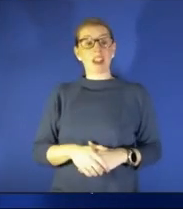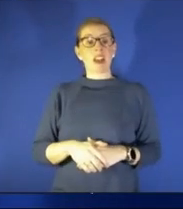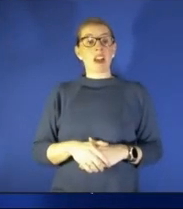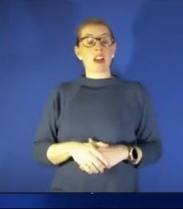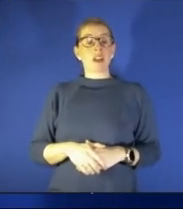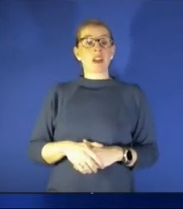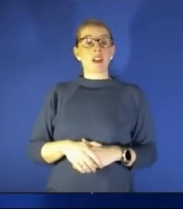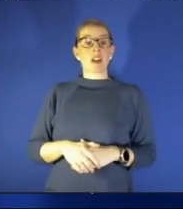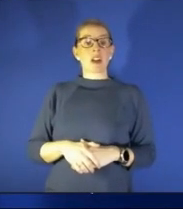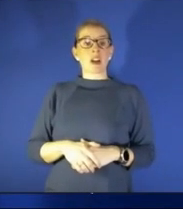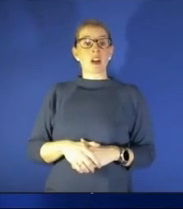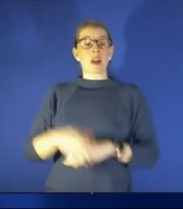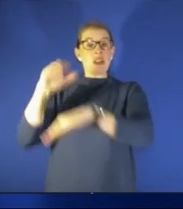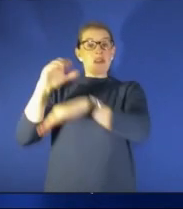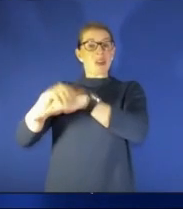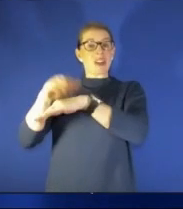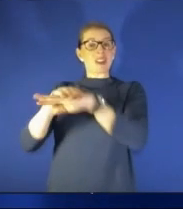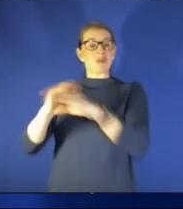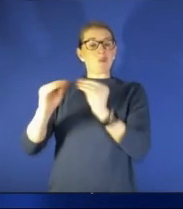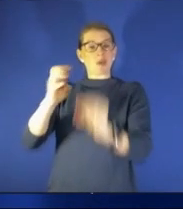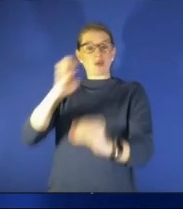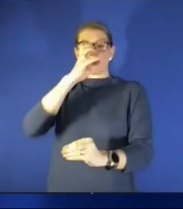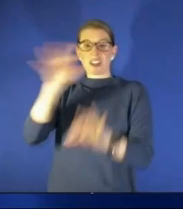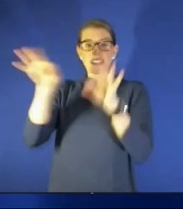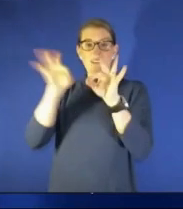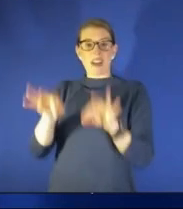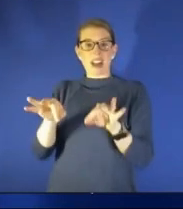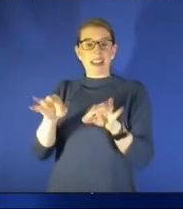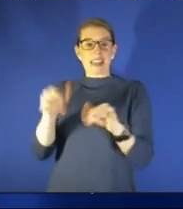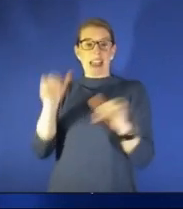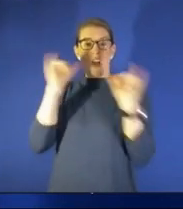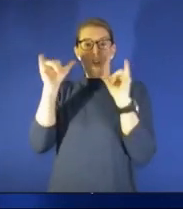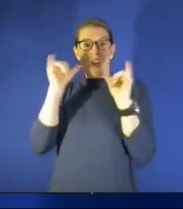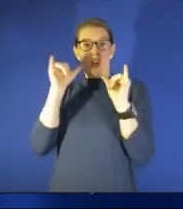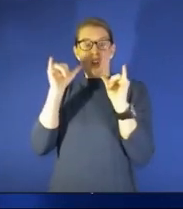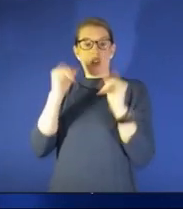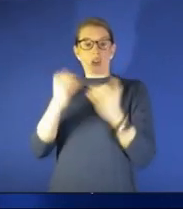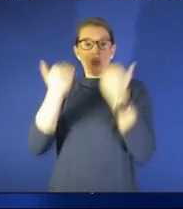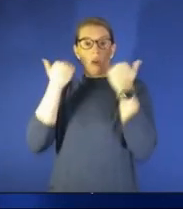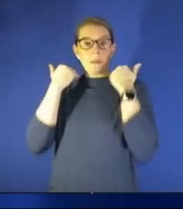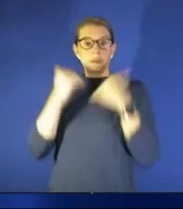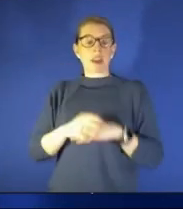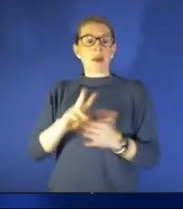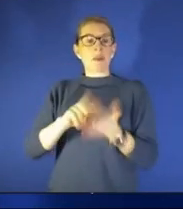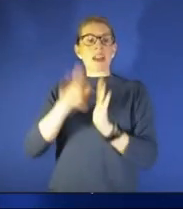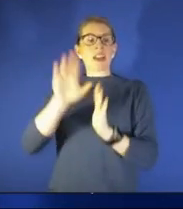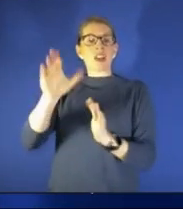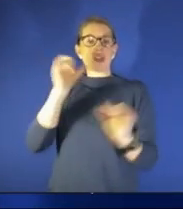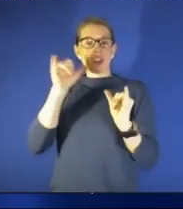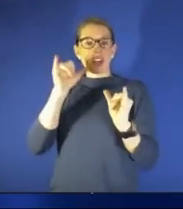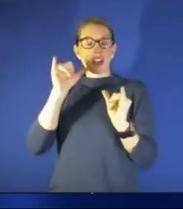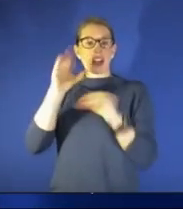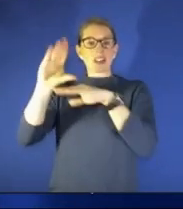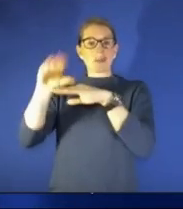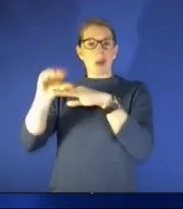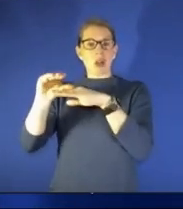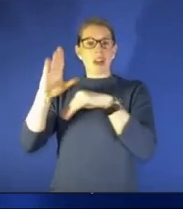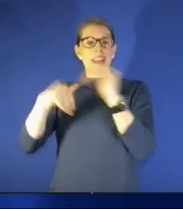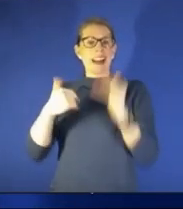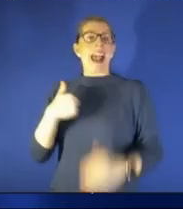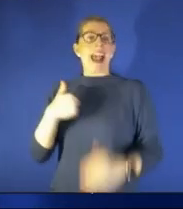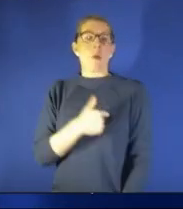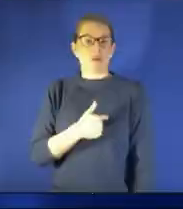stricter in terms of defining alcohol consumption so their drinks that they're looking at are smaller than ours that makes sense okay